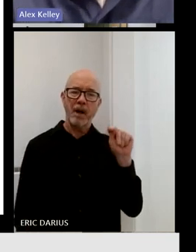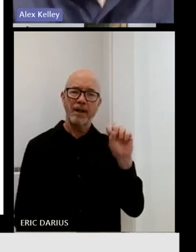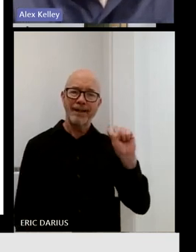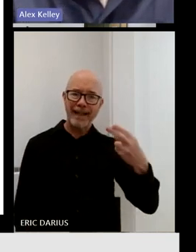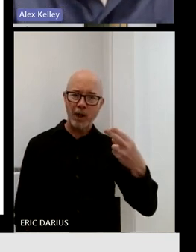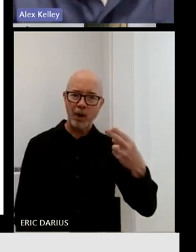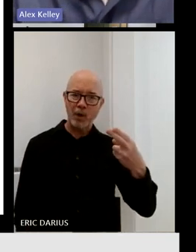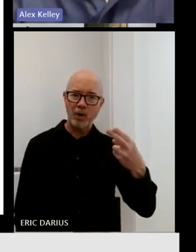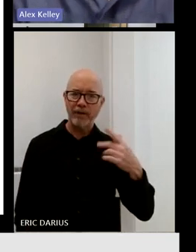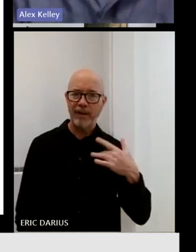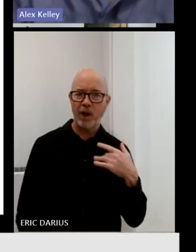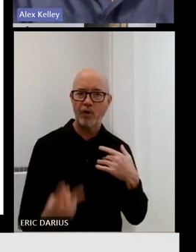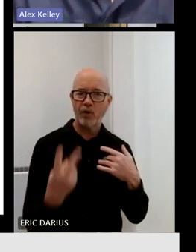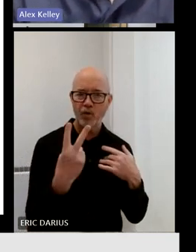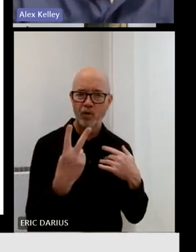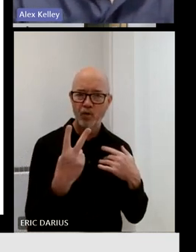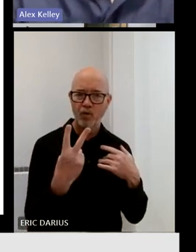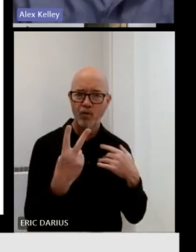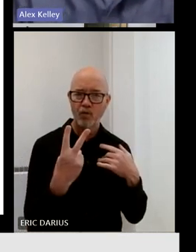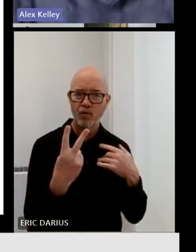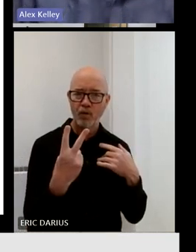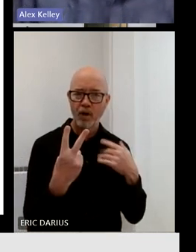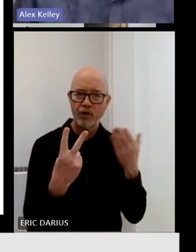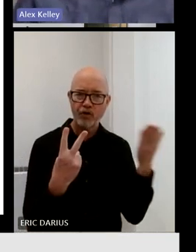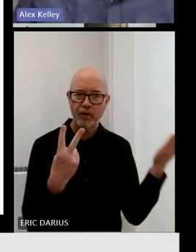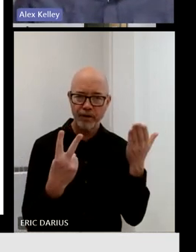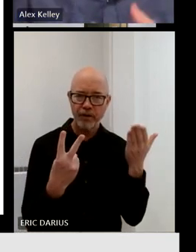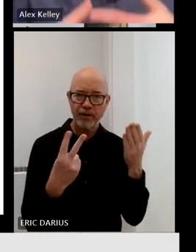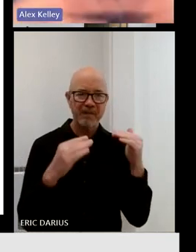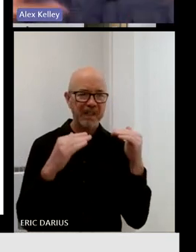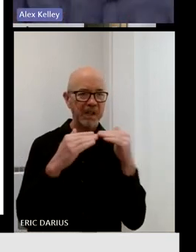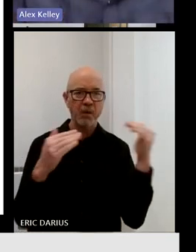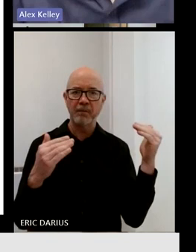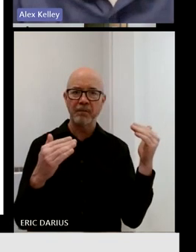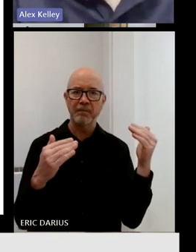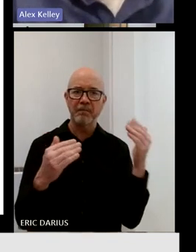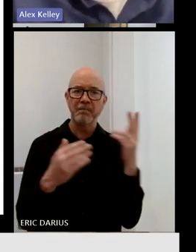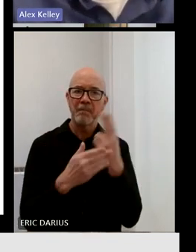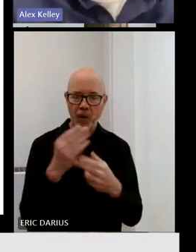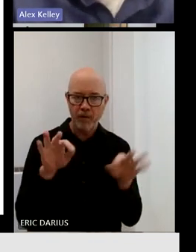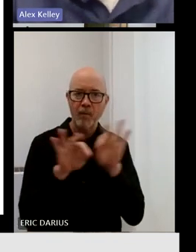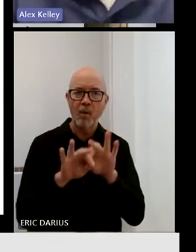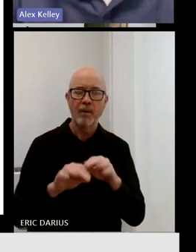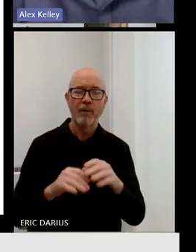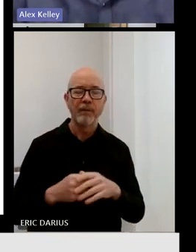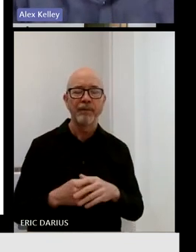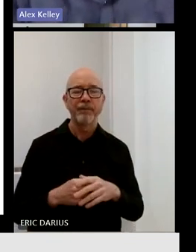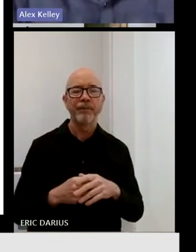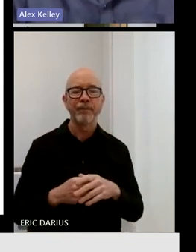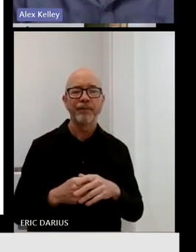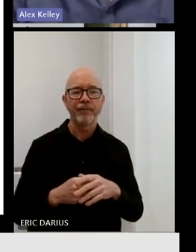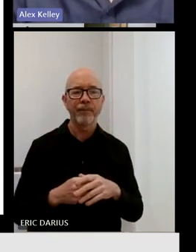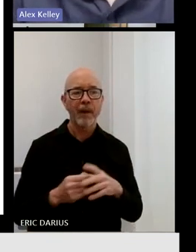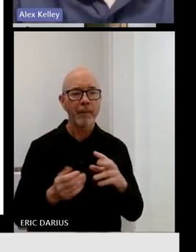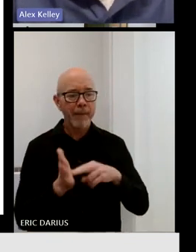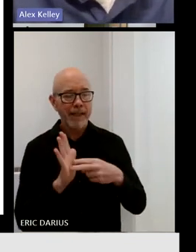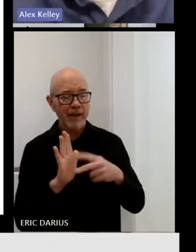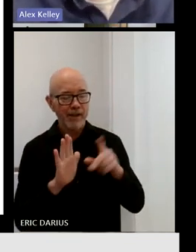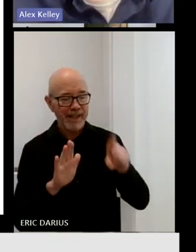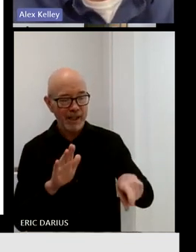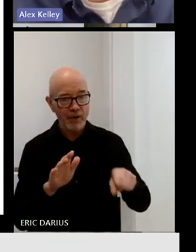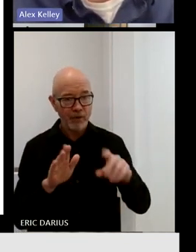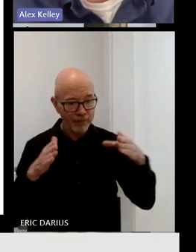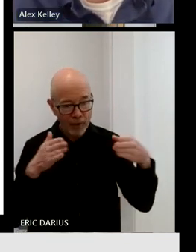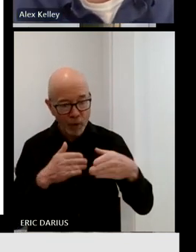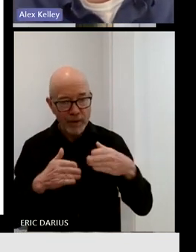types of services as equally important. And so acknowledging that importance means working on affordability for both at